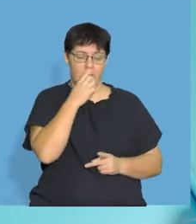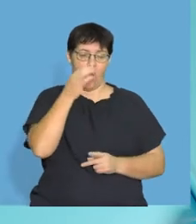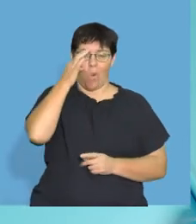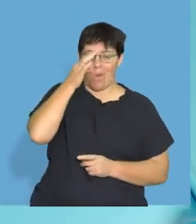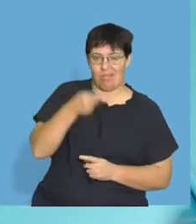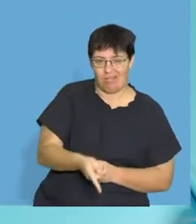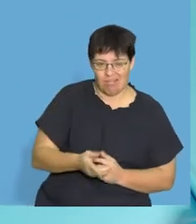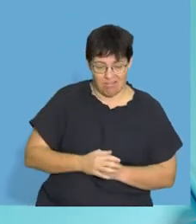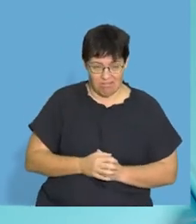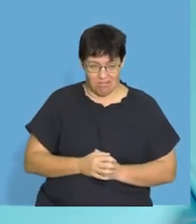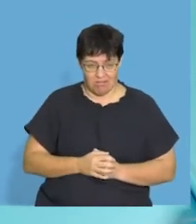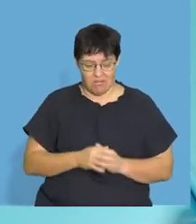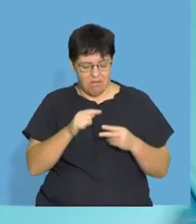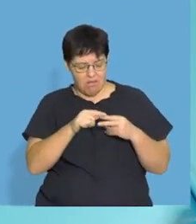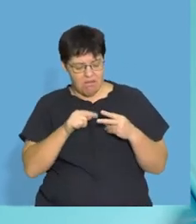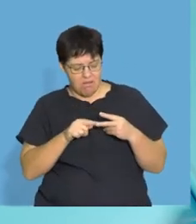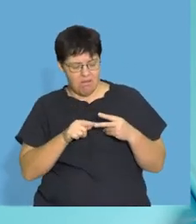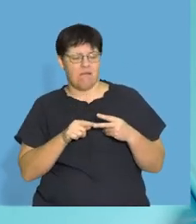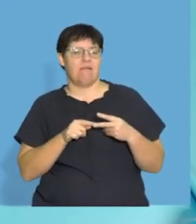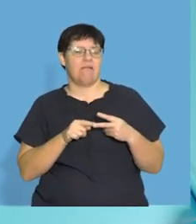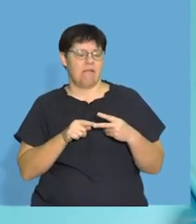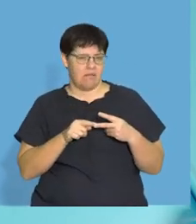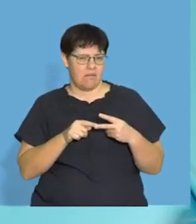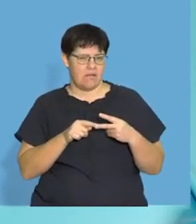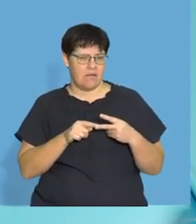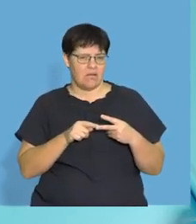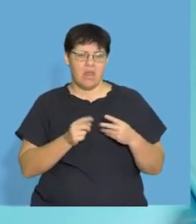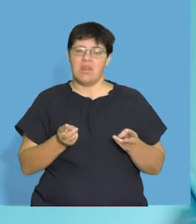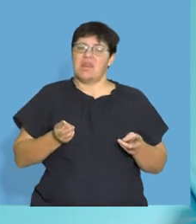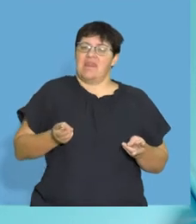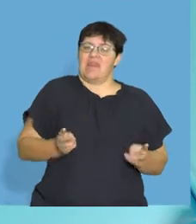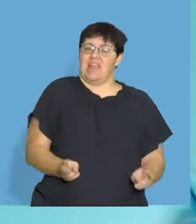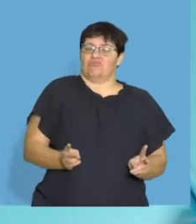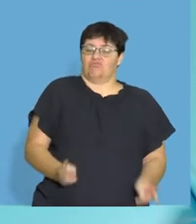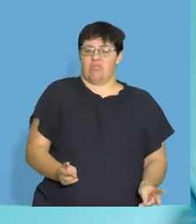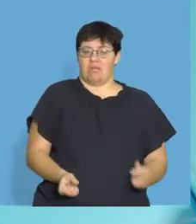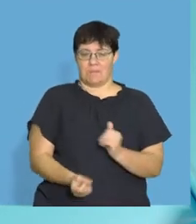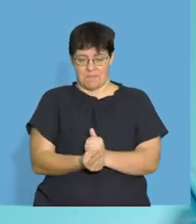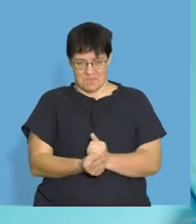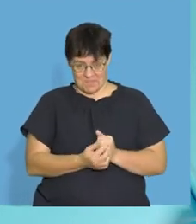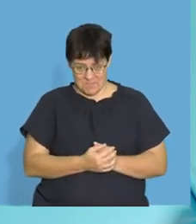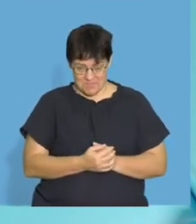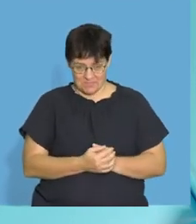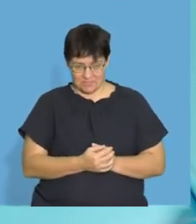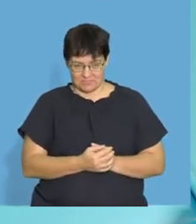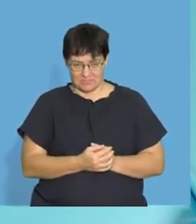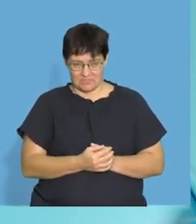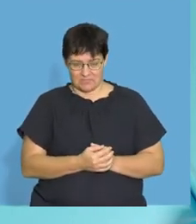fats and oils, I want you to go back to things that are natural sources, right? Natural